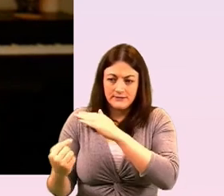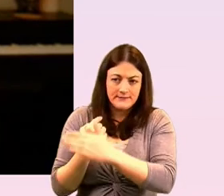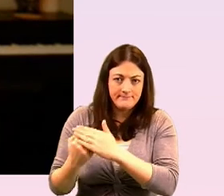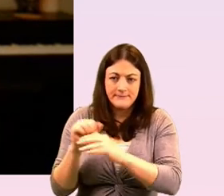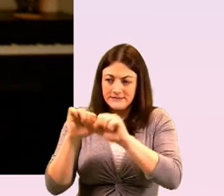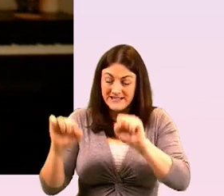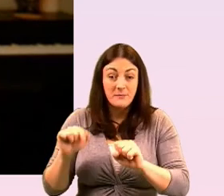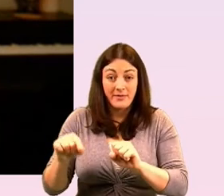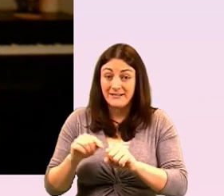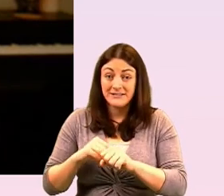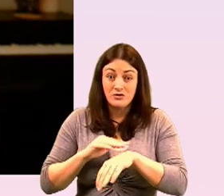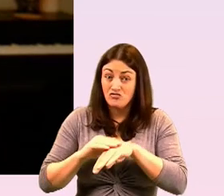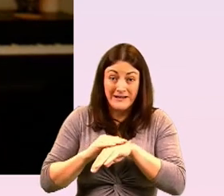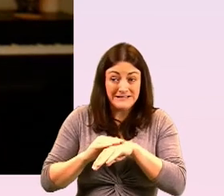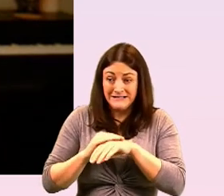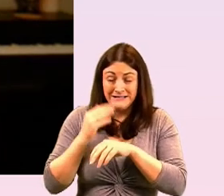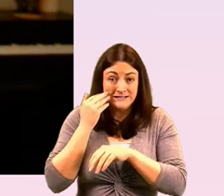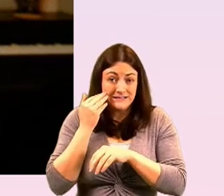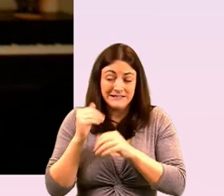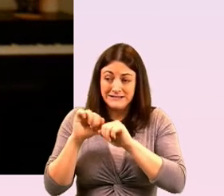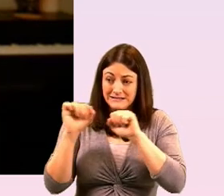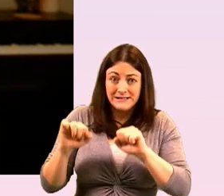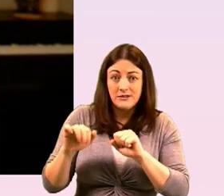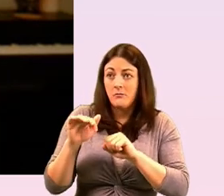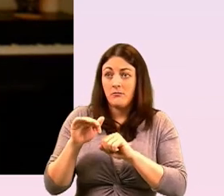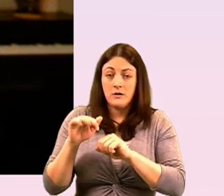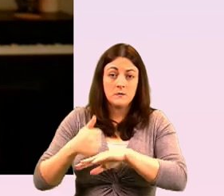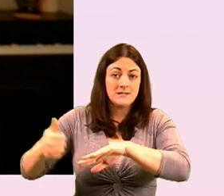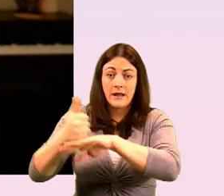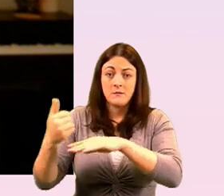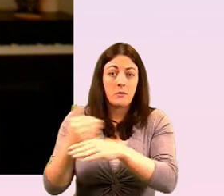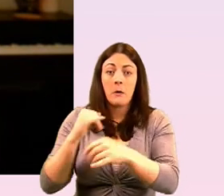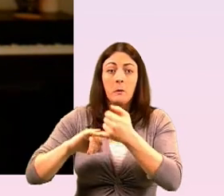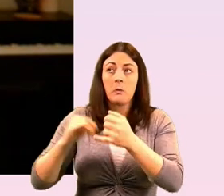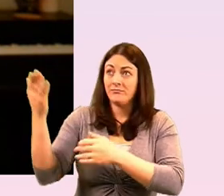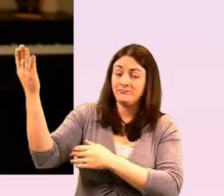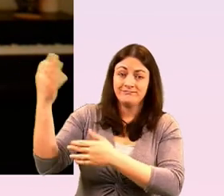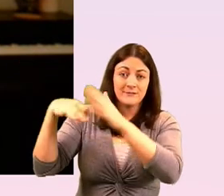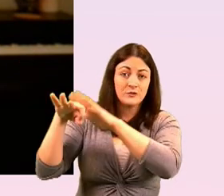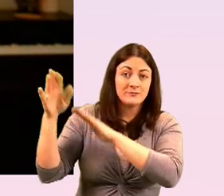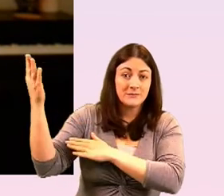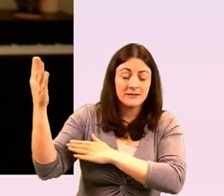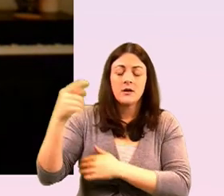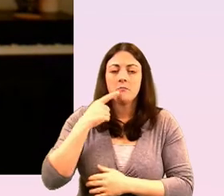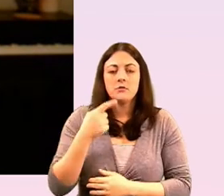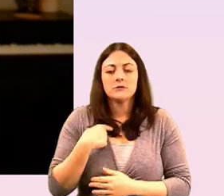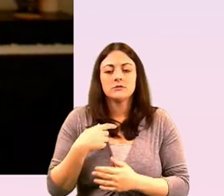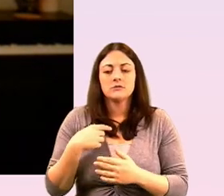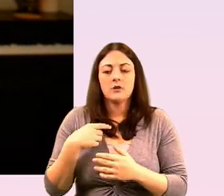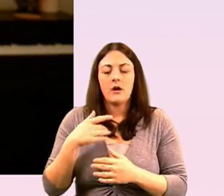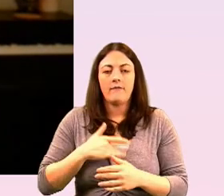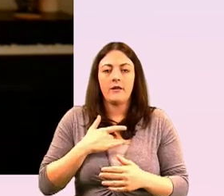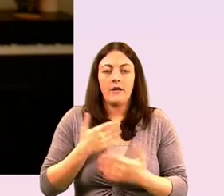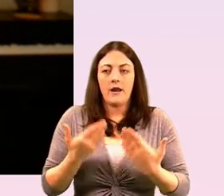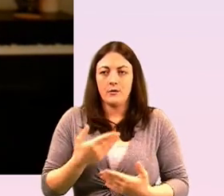perpetrated by government but you know like really are i suppose an afterthought in many ways within our